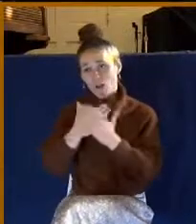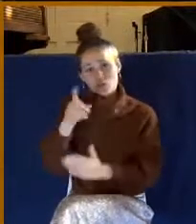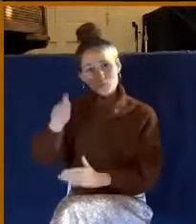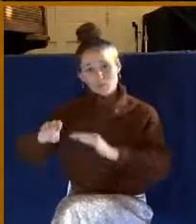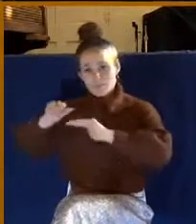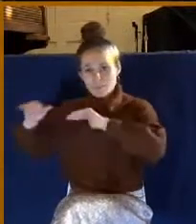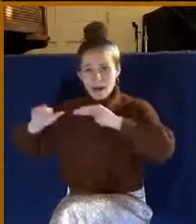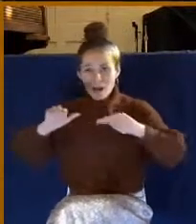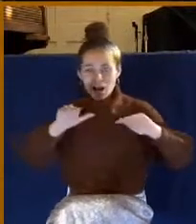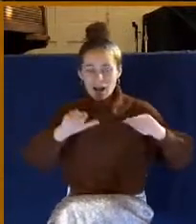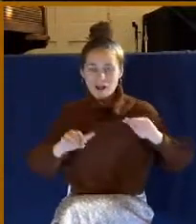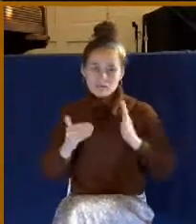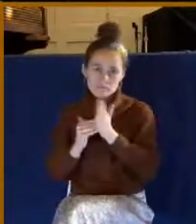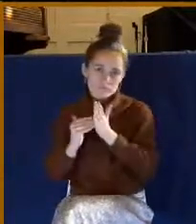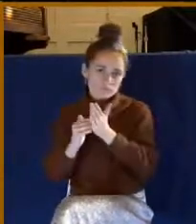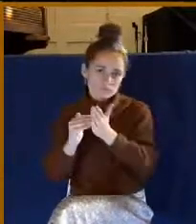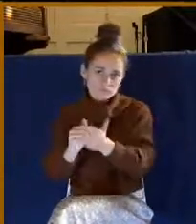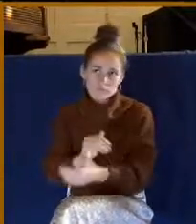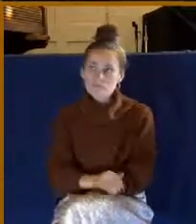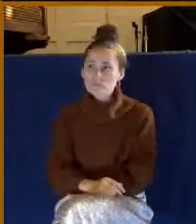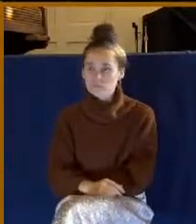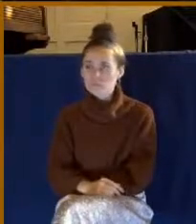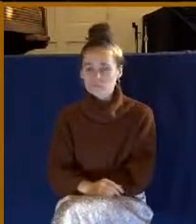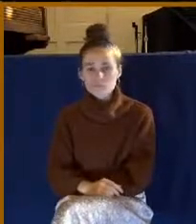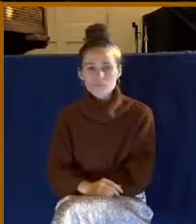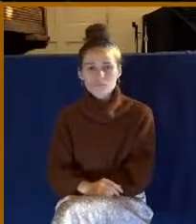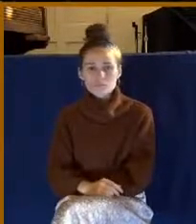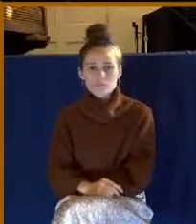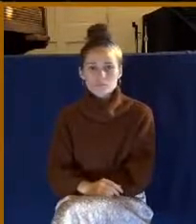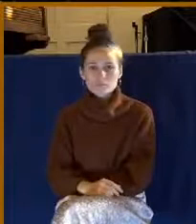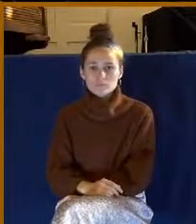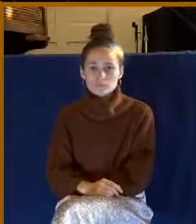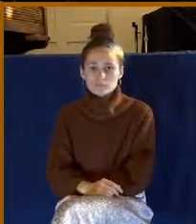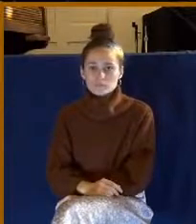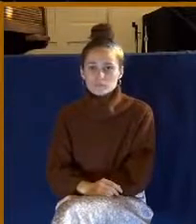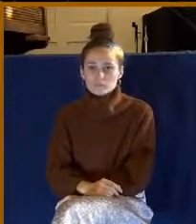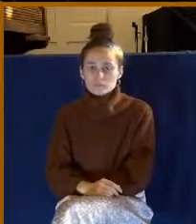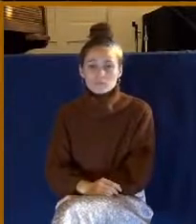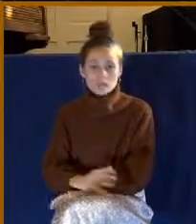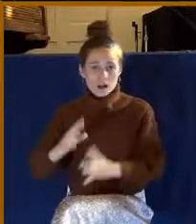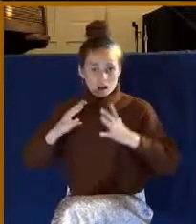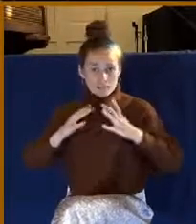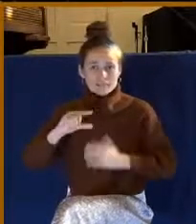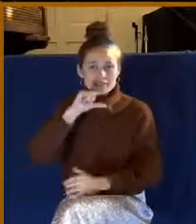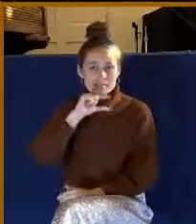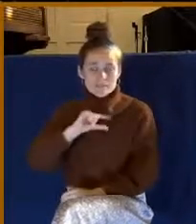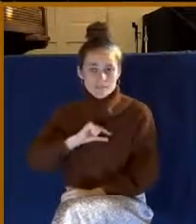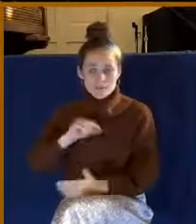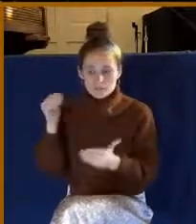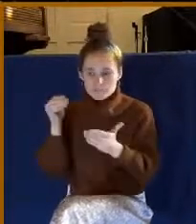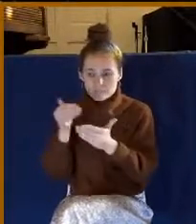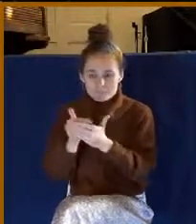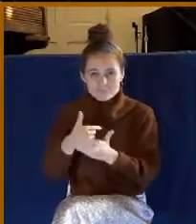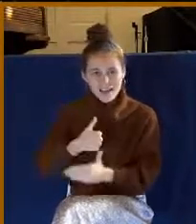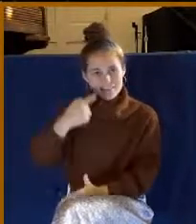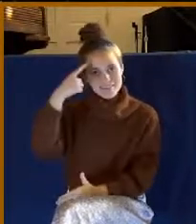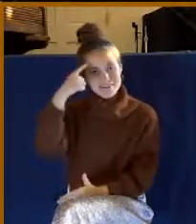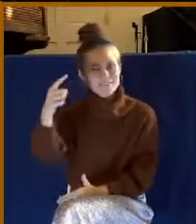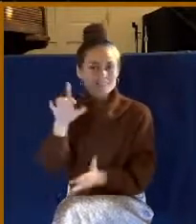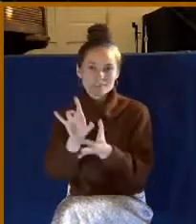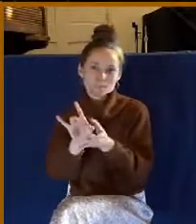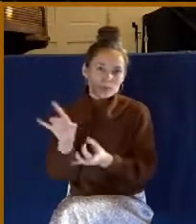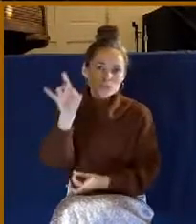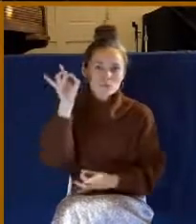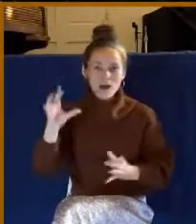continually as we come upon the holiday of Thanksgiving. I think a spiritual holiday. I've read this week where there are some